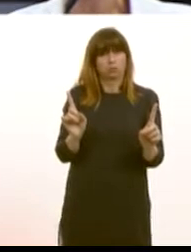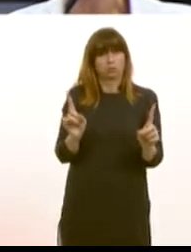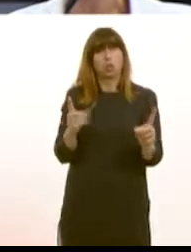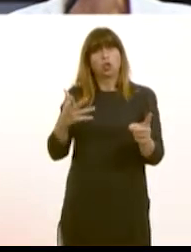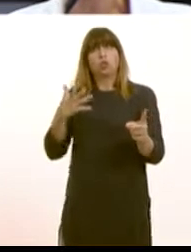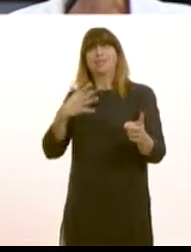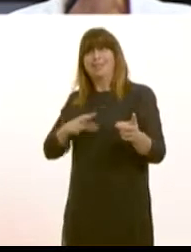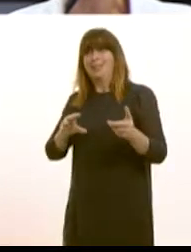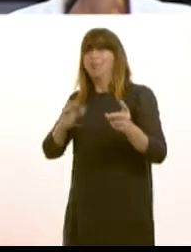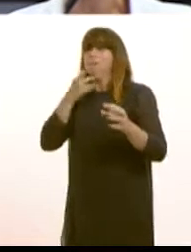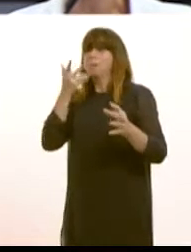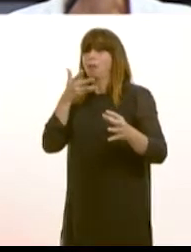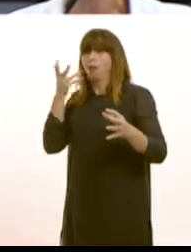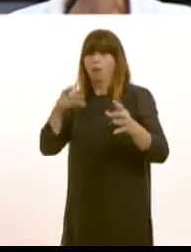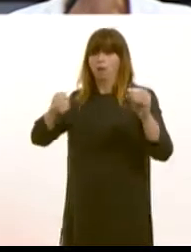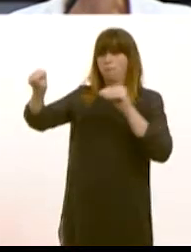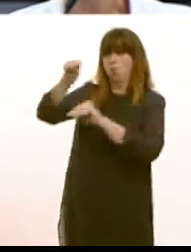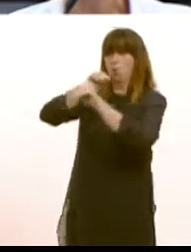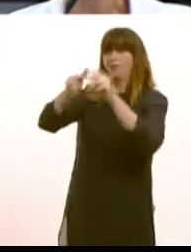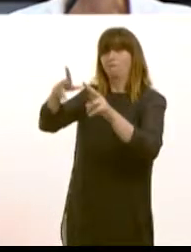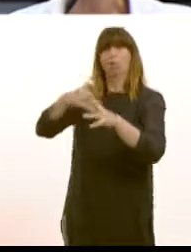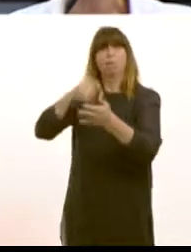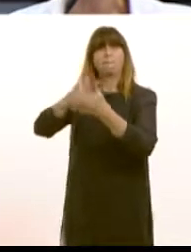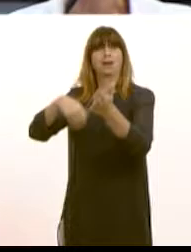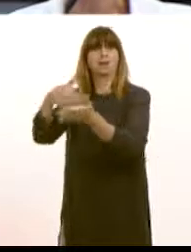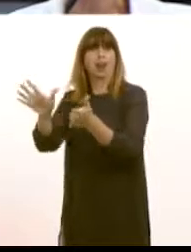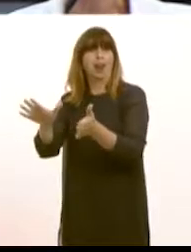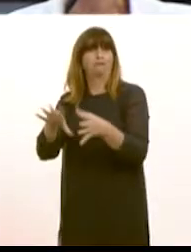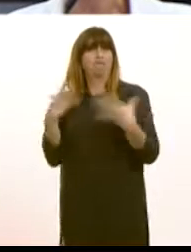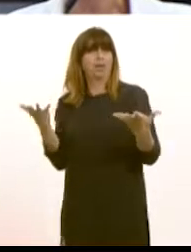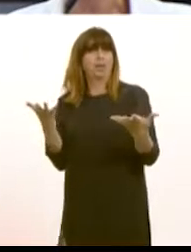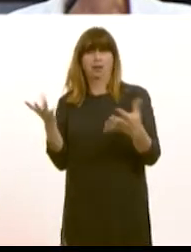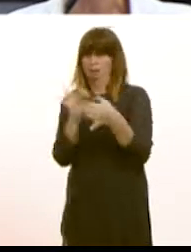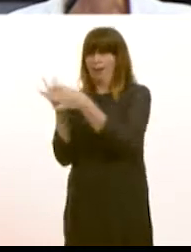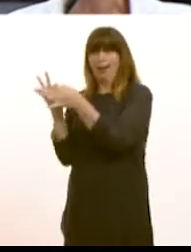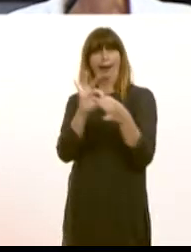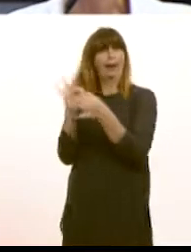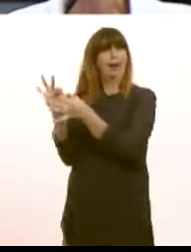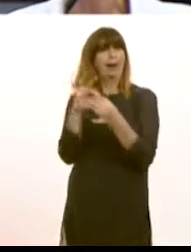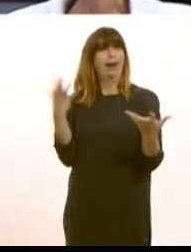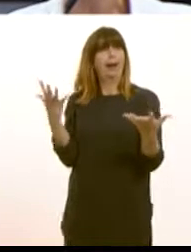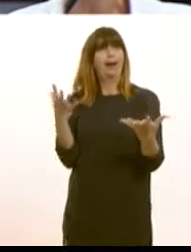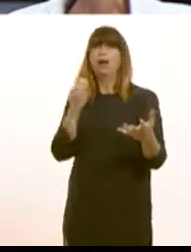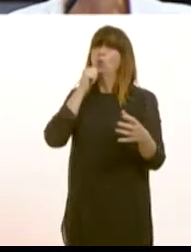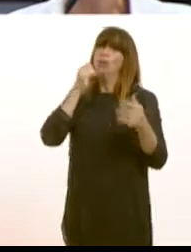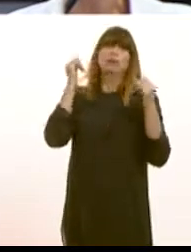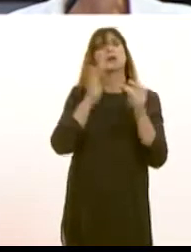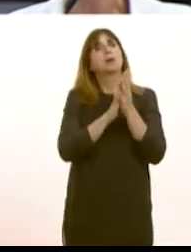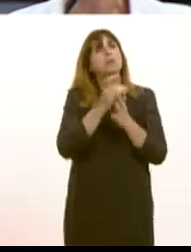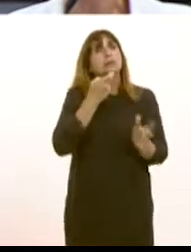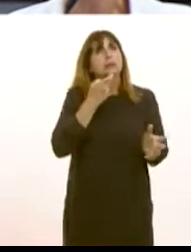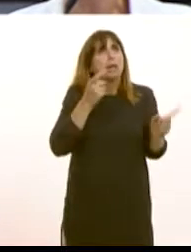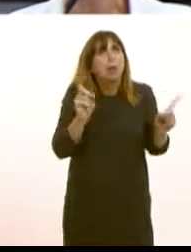can include all kinds of costs including tariffs and we've heard today how that would be bad for steel. It could mean